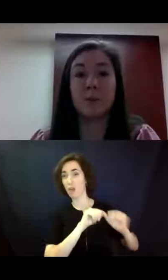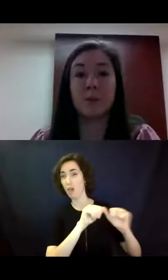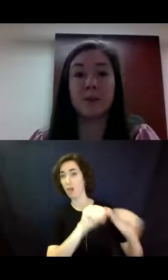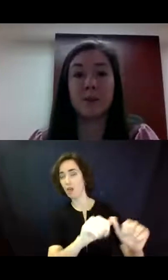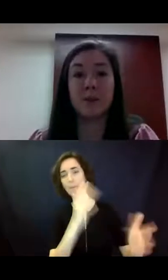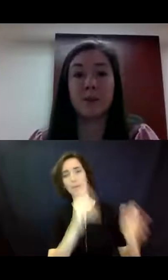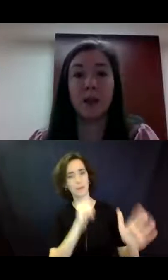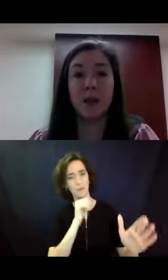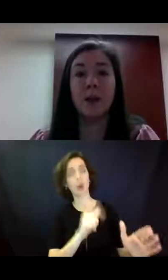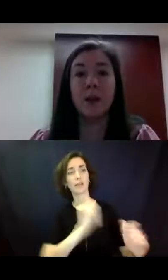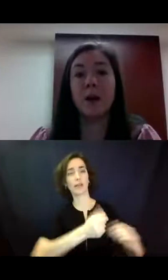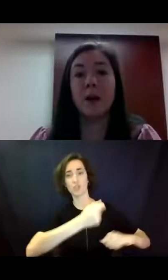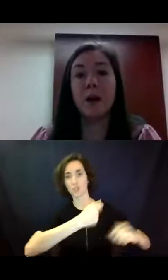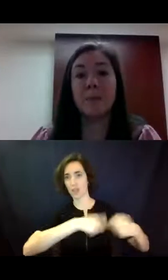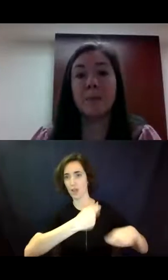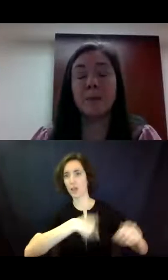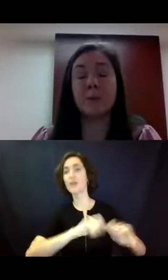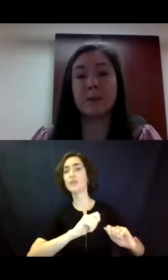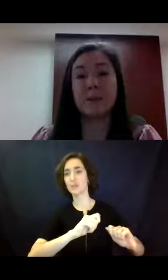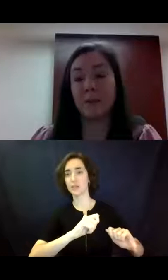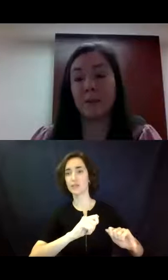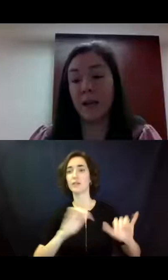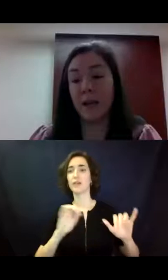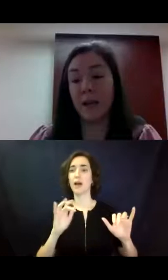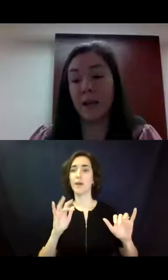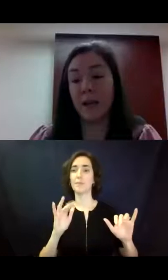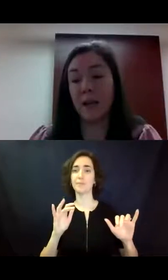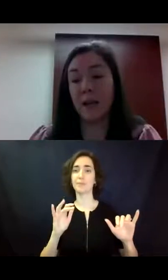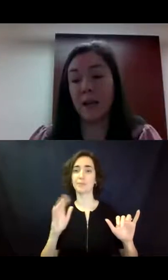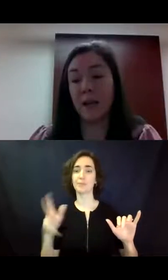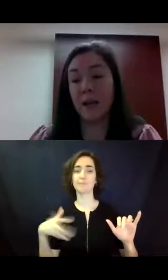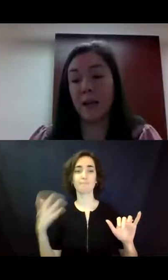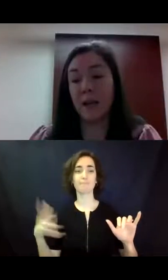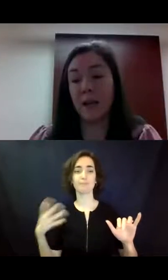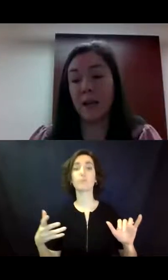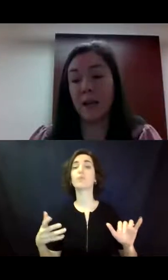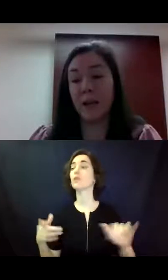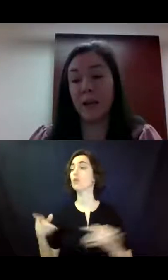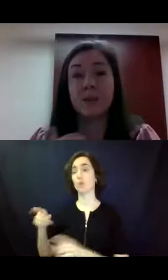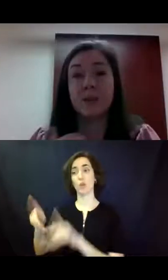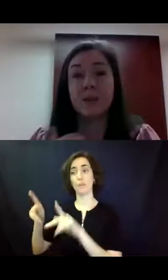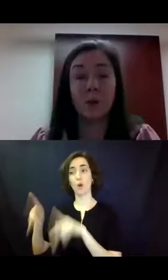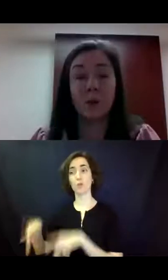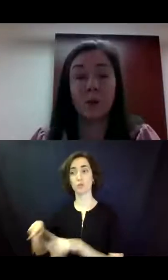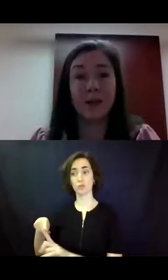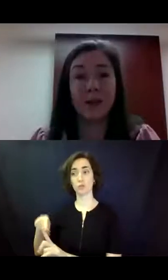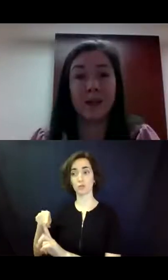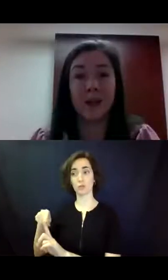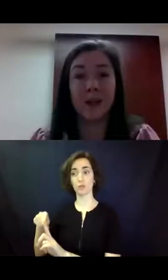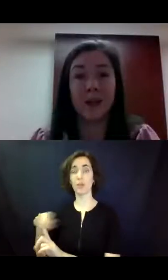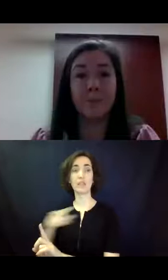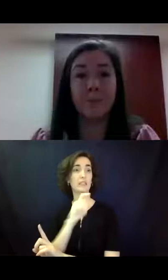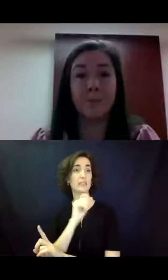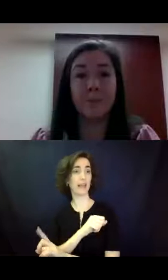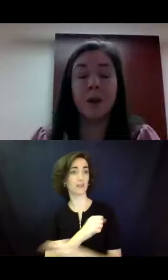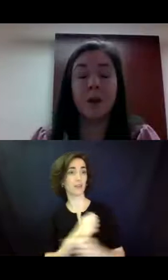supported decision-making, um, because it can be revoked by either the individual and or and or the